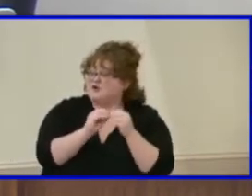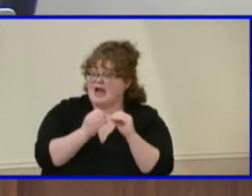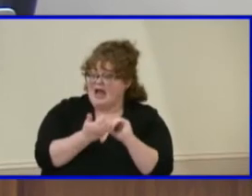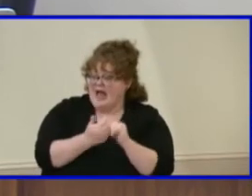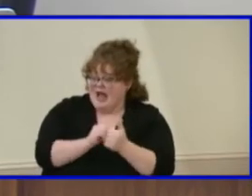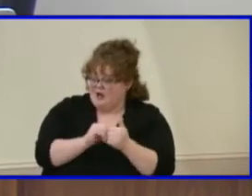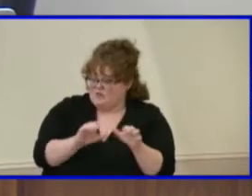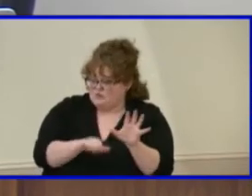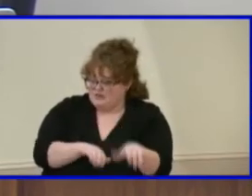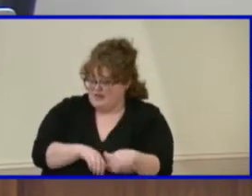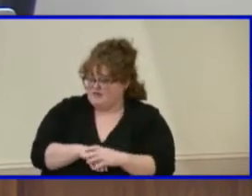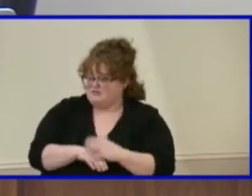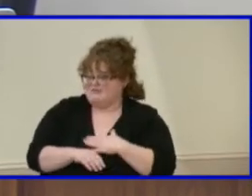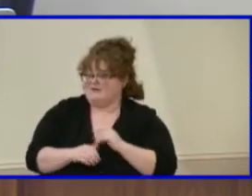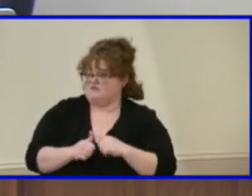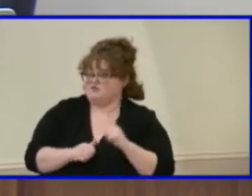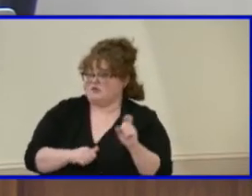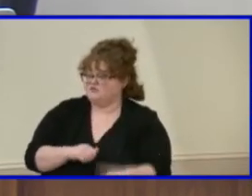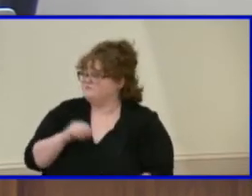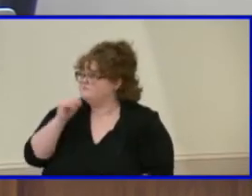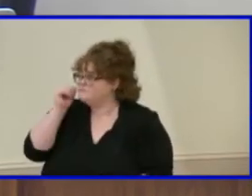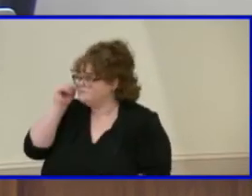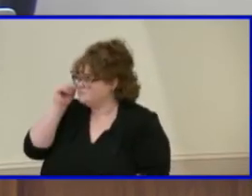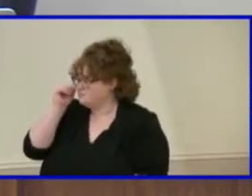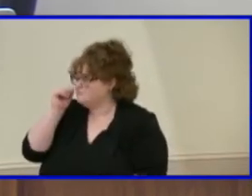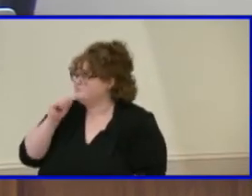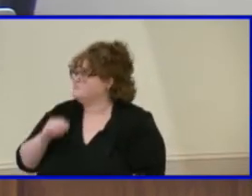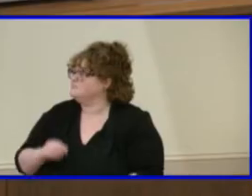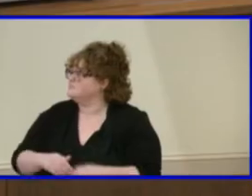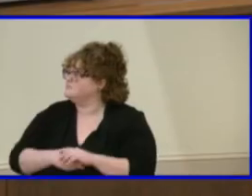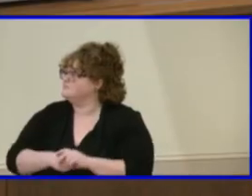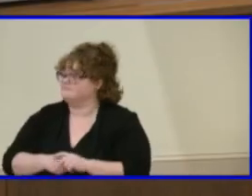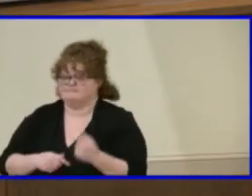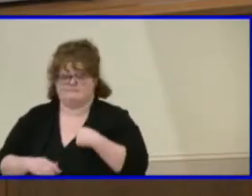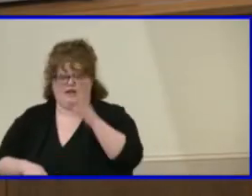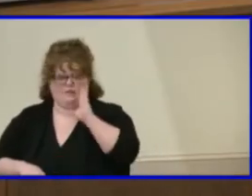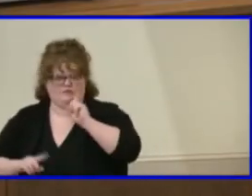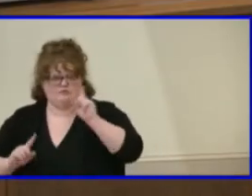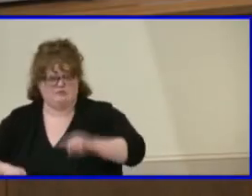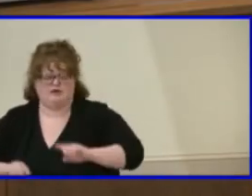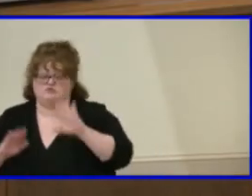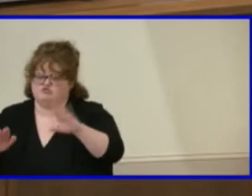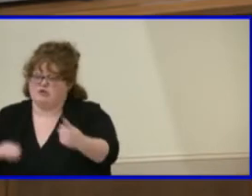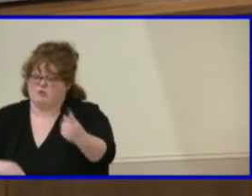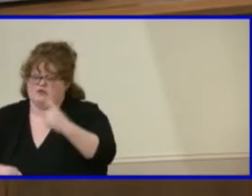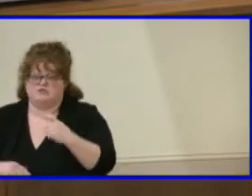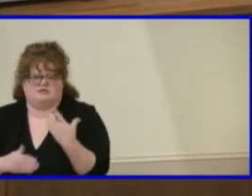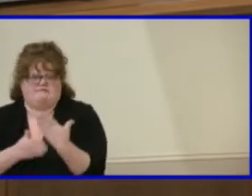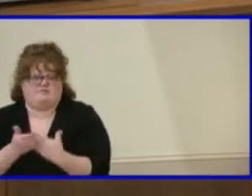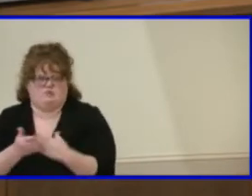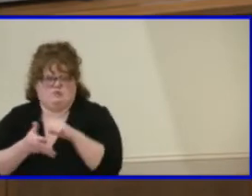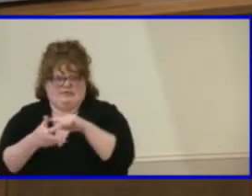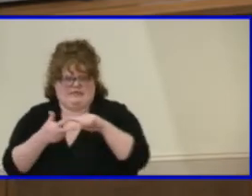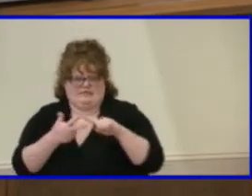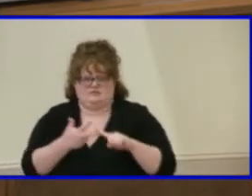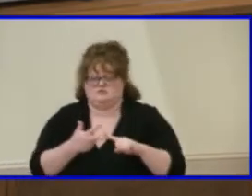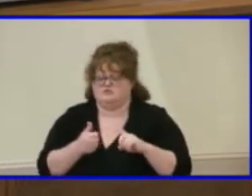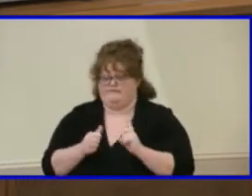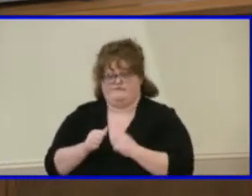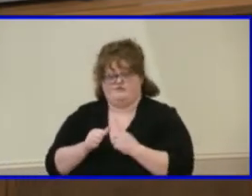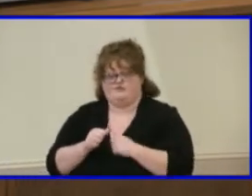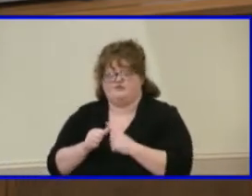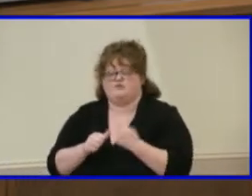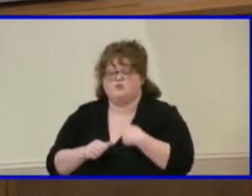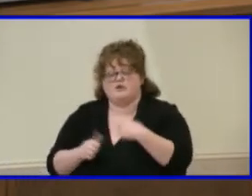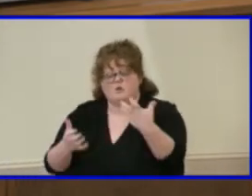That's the first question. I'll jump in on that one. That's a great question. You know, I think there's a couple of components to that. The first one is, you know, we're looking for